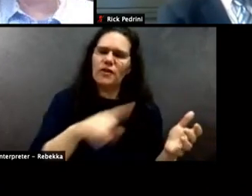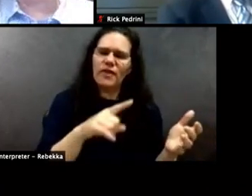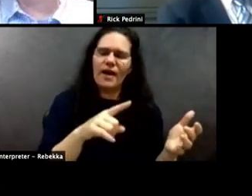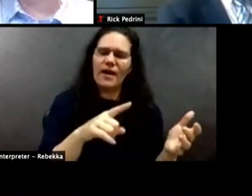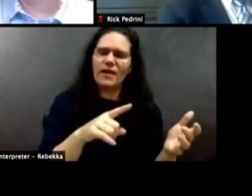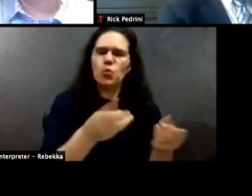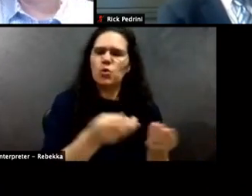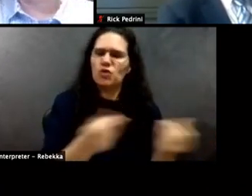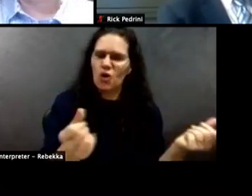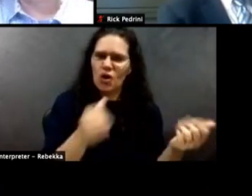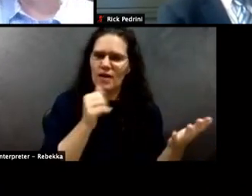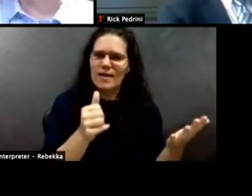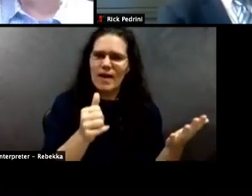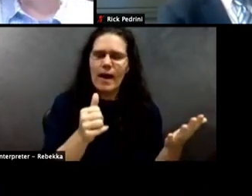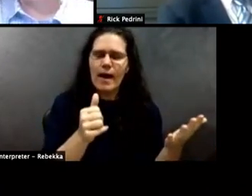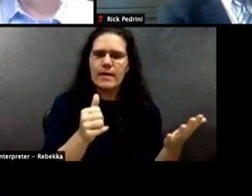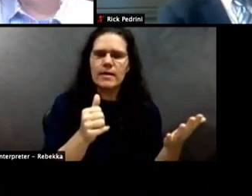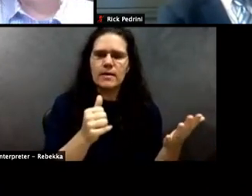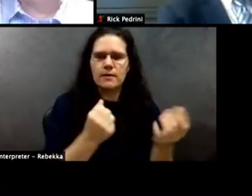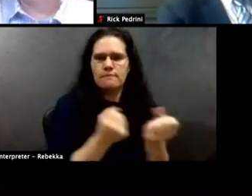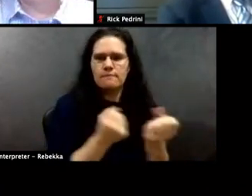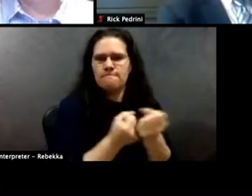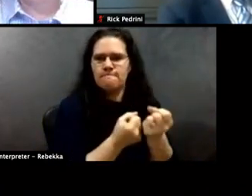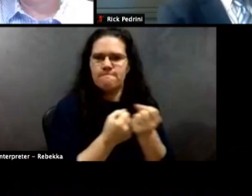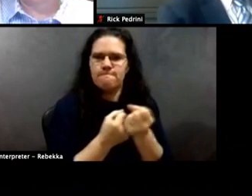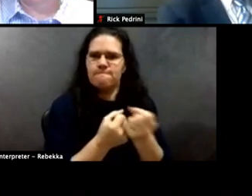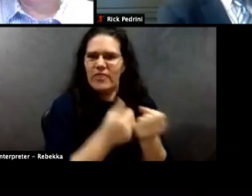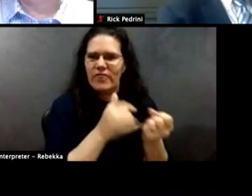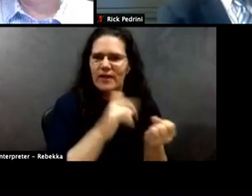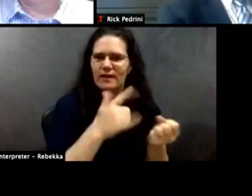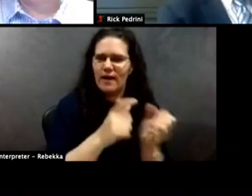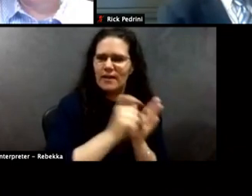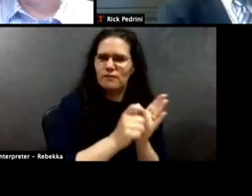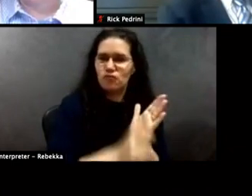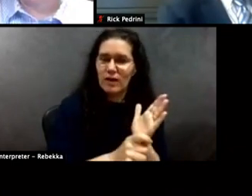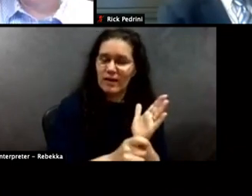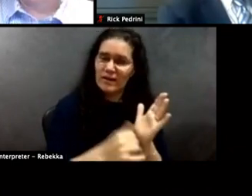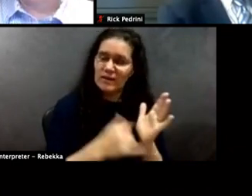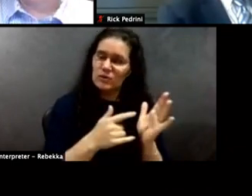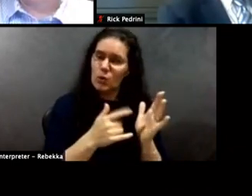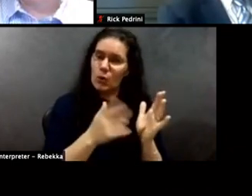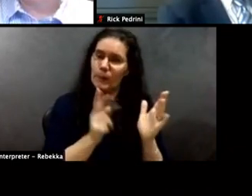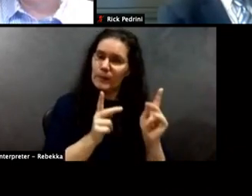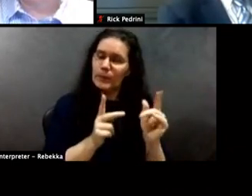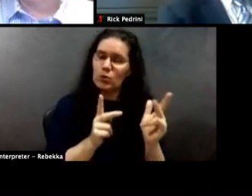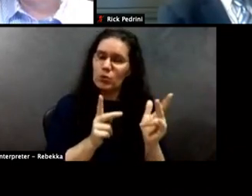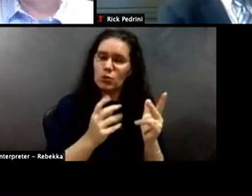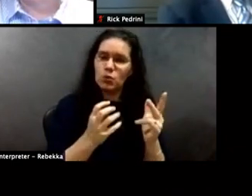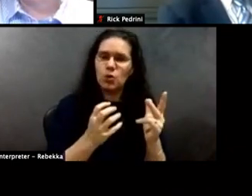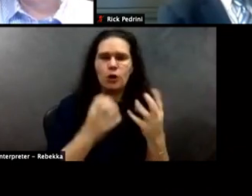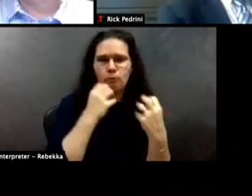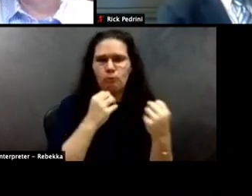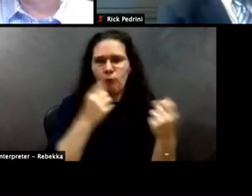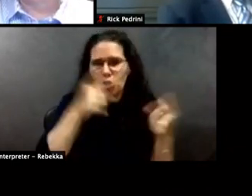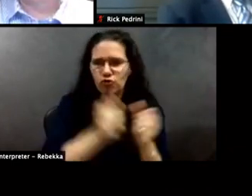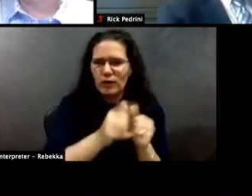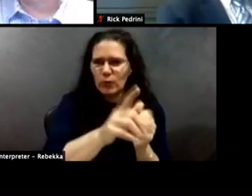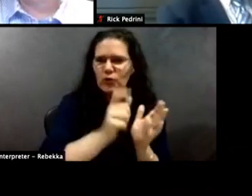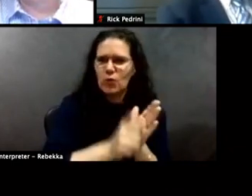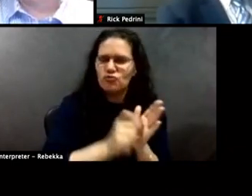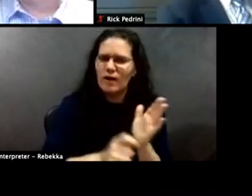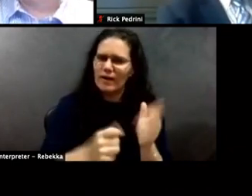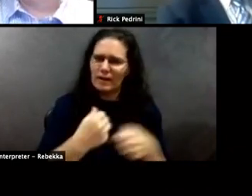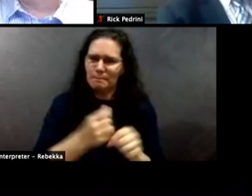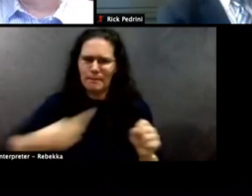that audience for your writings, I mean, it scares me and it makes a lot of people feel deeply unsafe. Right. And the last thing I'll say is, like, personally,